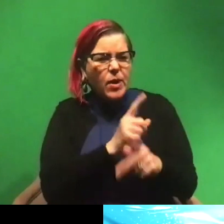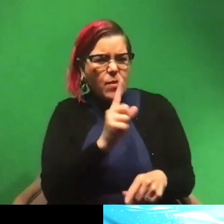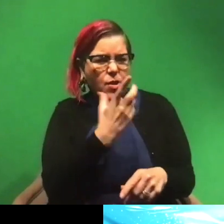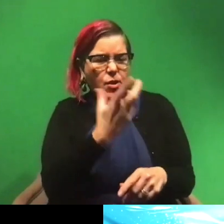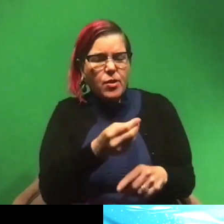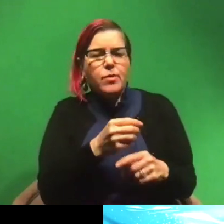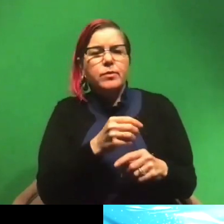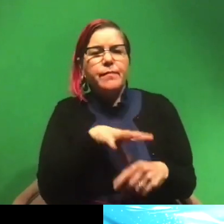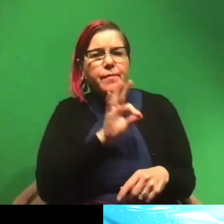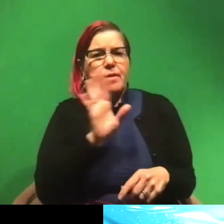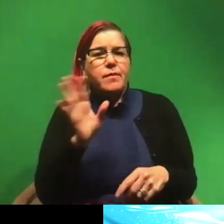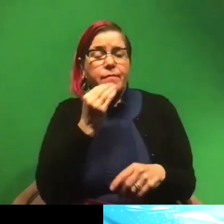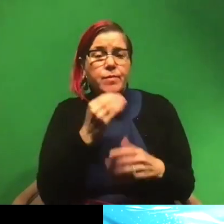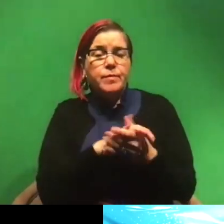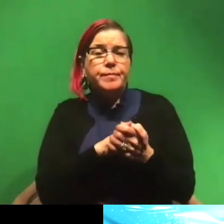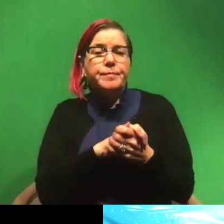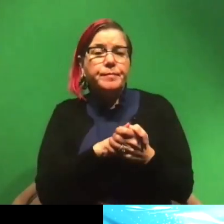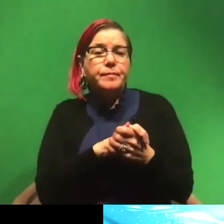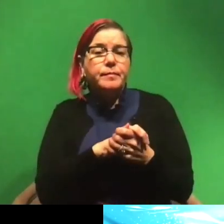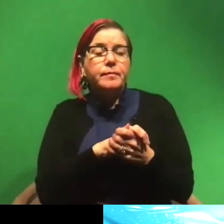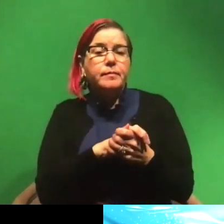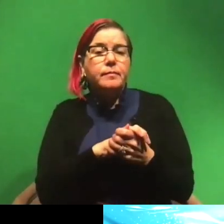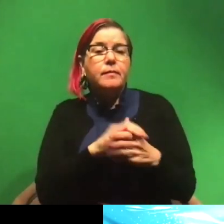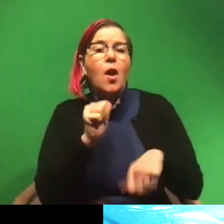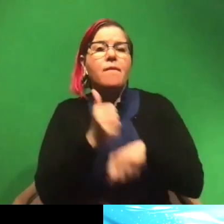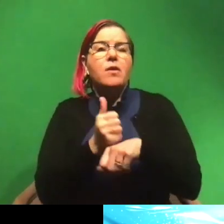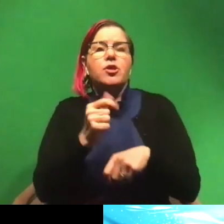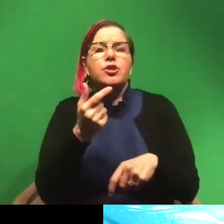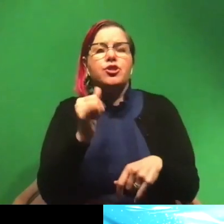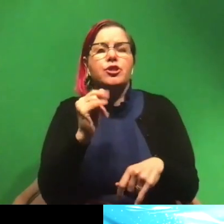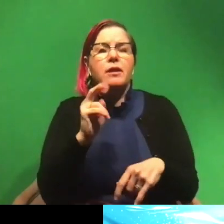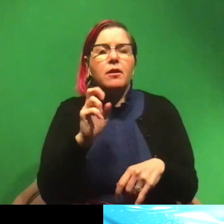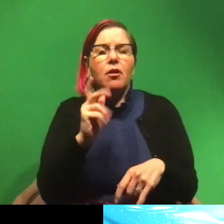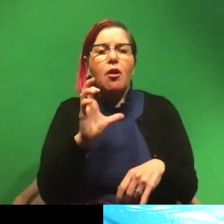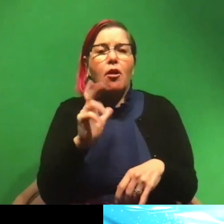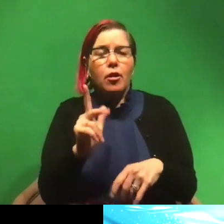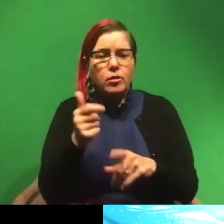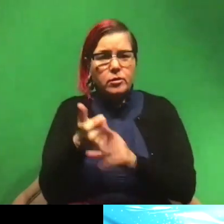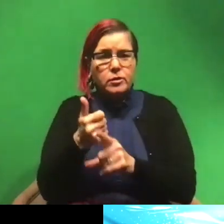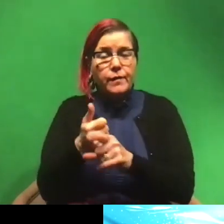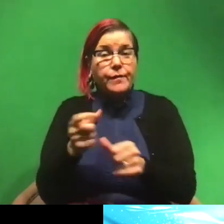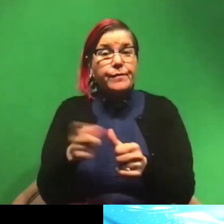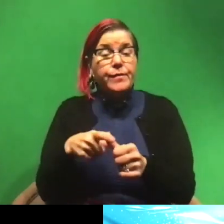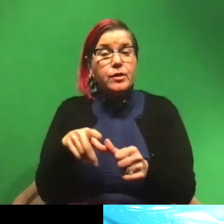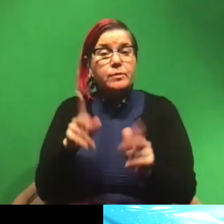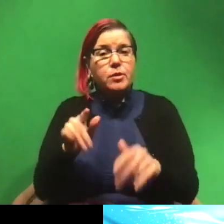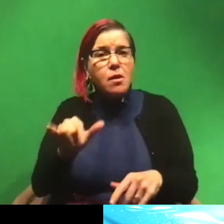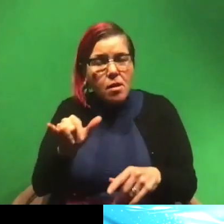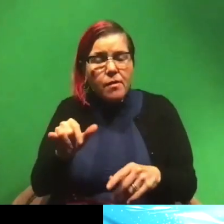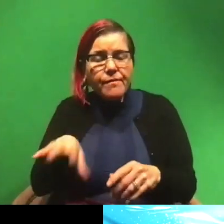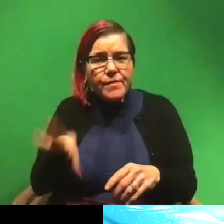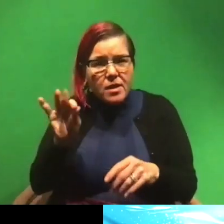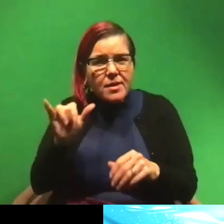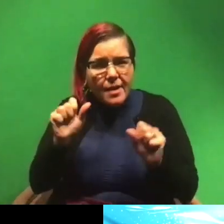go get their food. Um, and our founder, Jeannie Clark actually was the first person to figure out that you could train sharks.